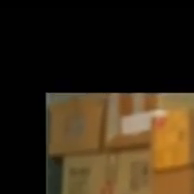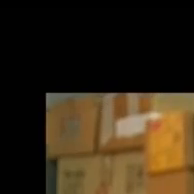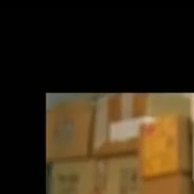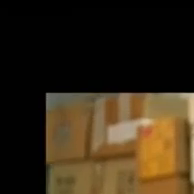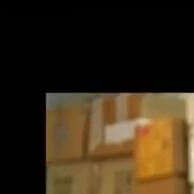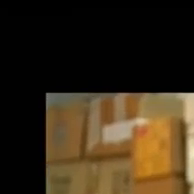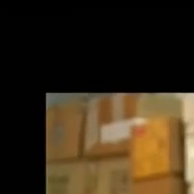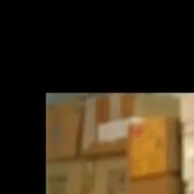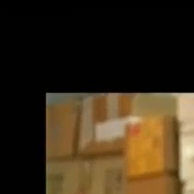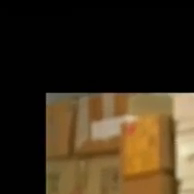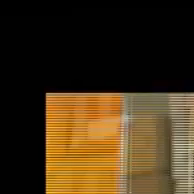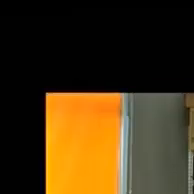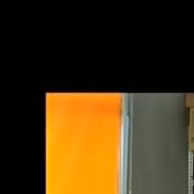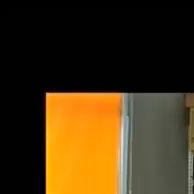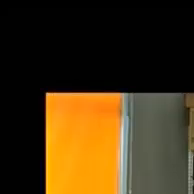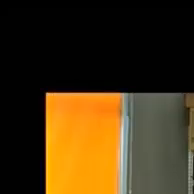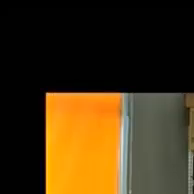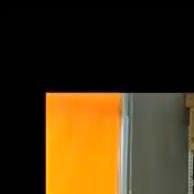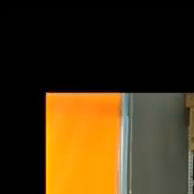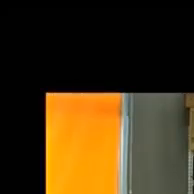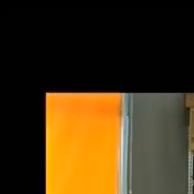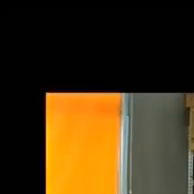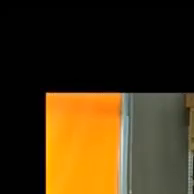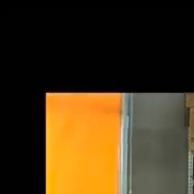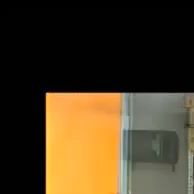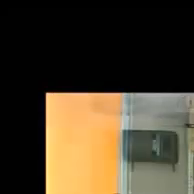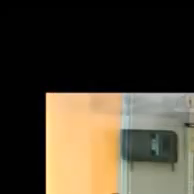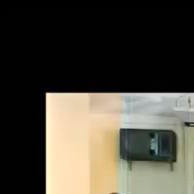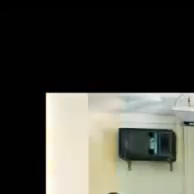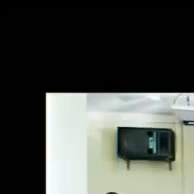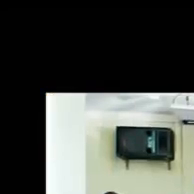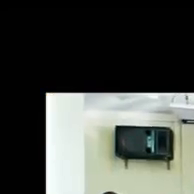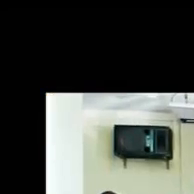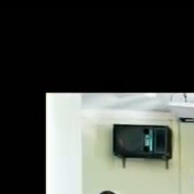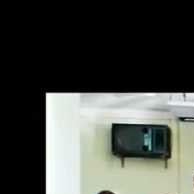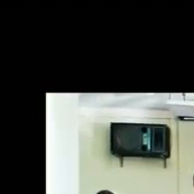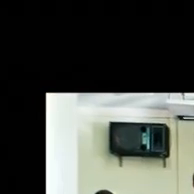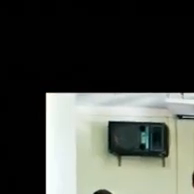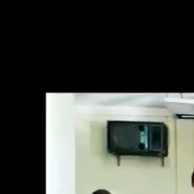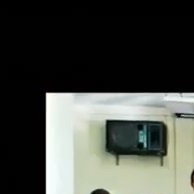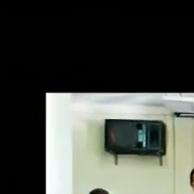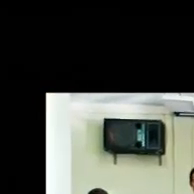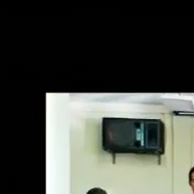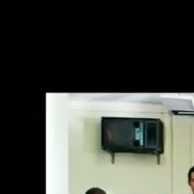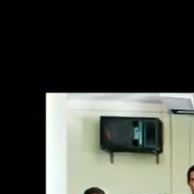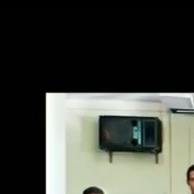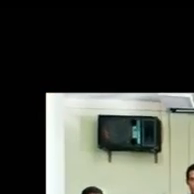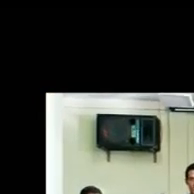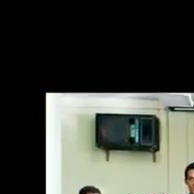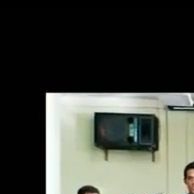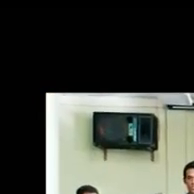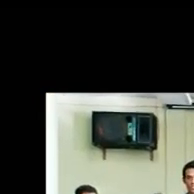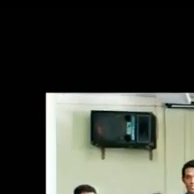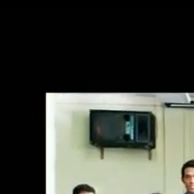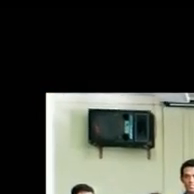all together in a slide show. School is still going, is still running. So, four of the more senior students